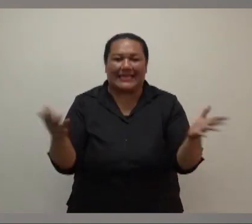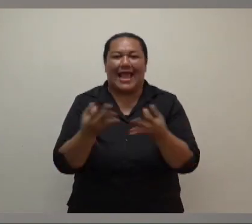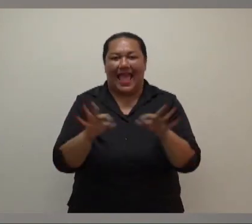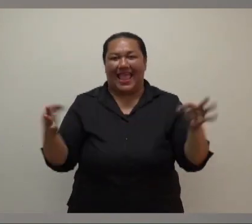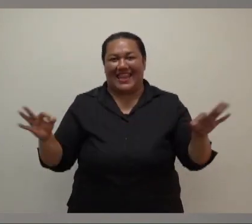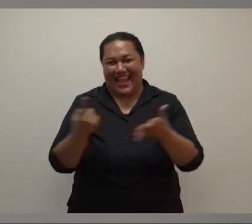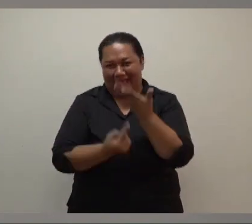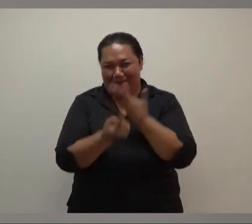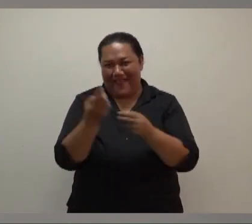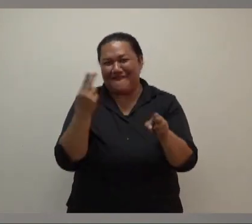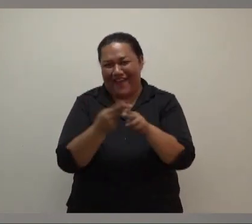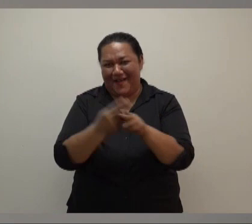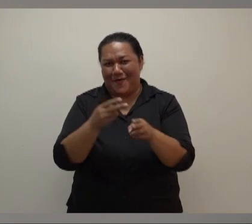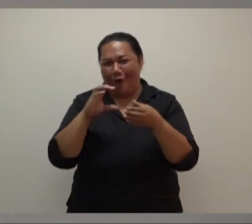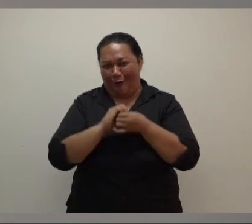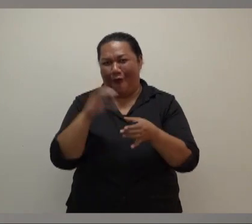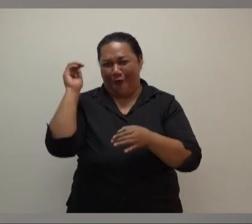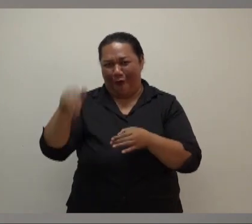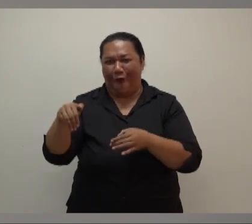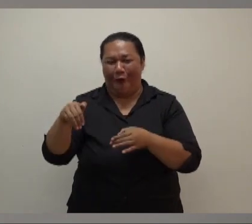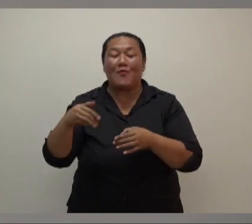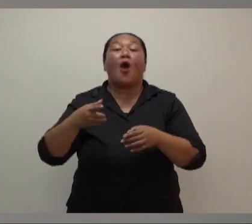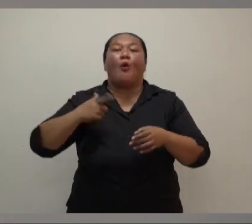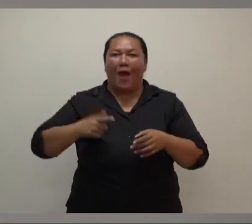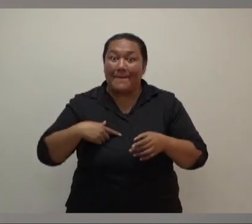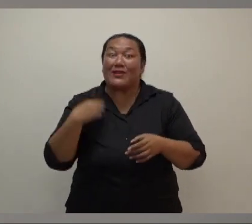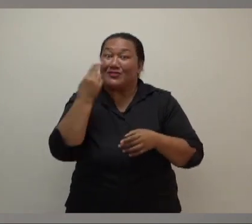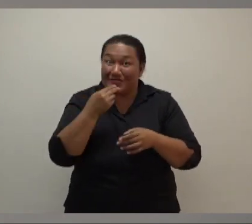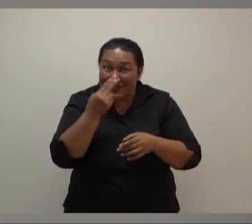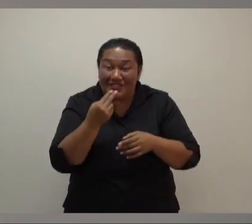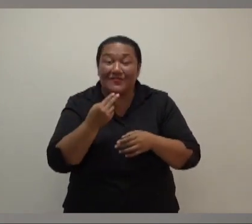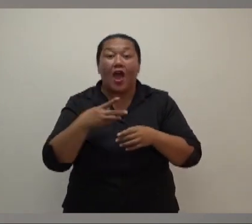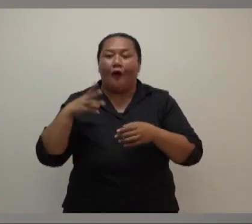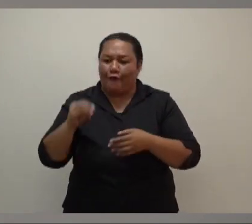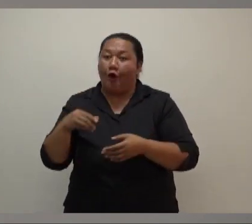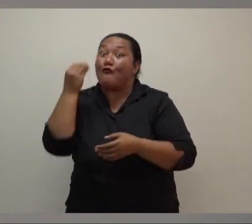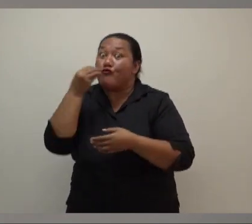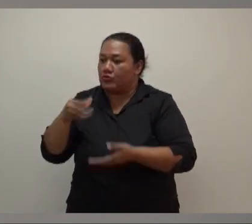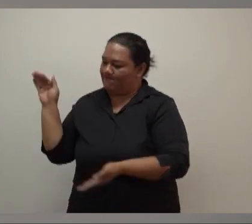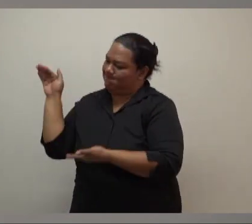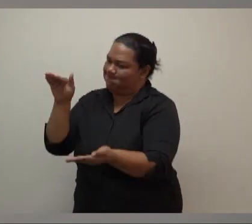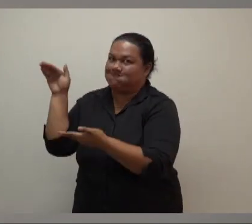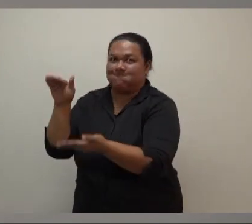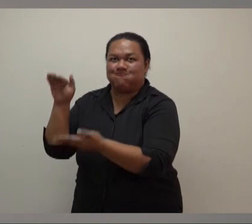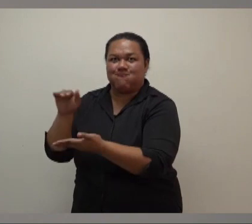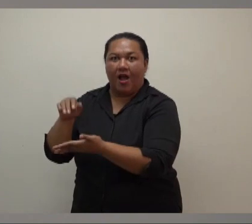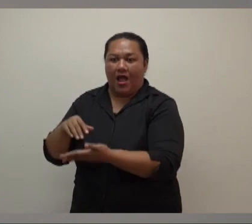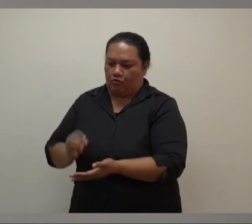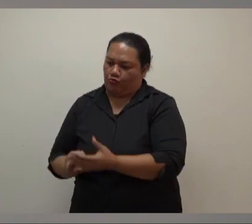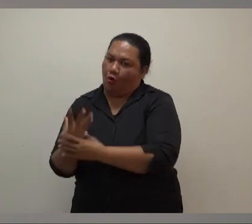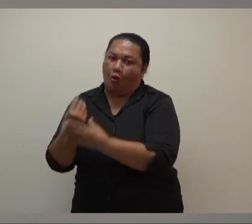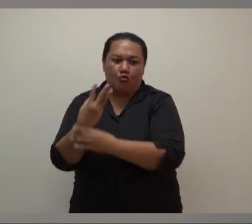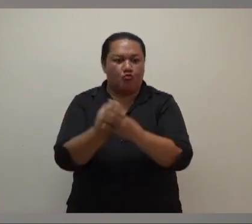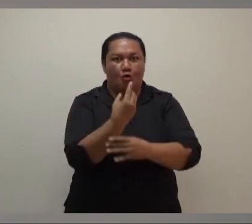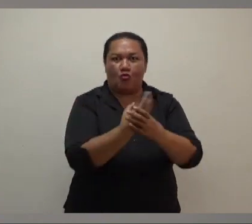of your own food, and help strengthen our national food and nutrition security from the grassroots up. In addition to the Grow From Home